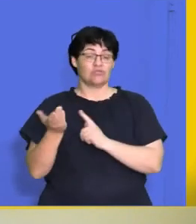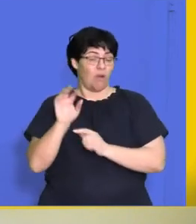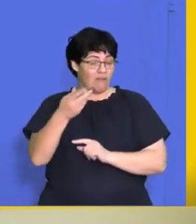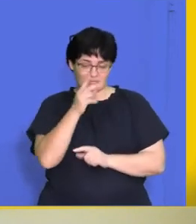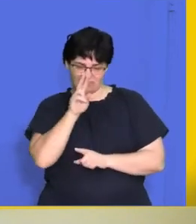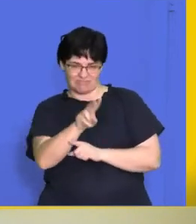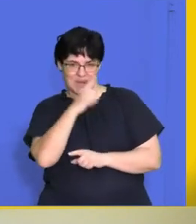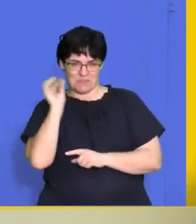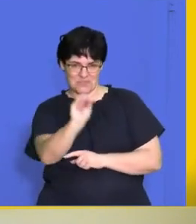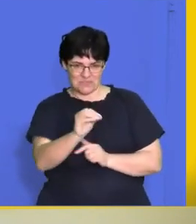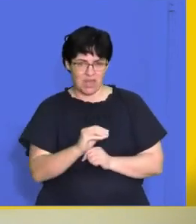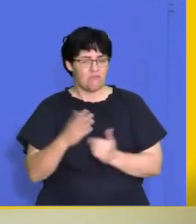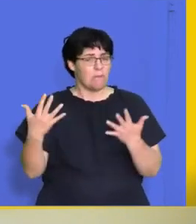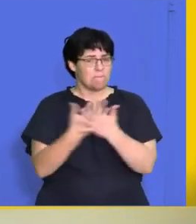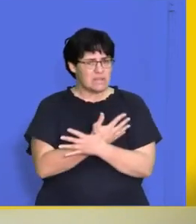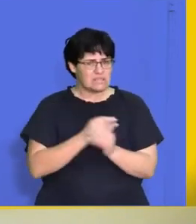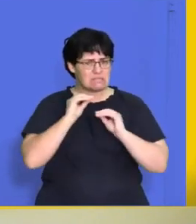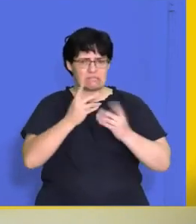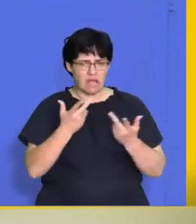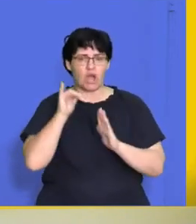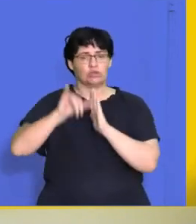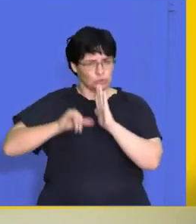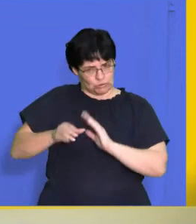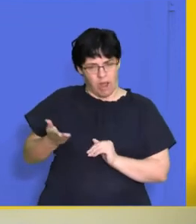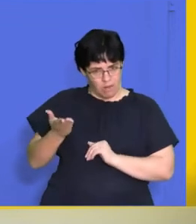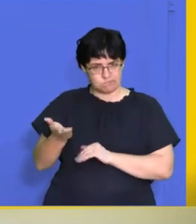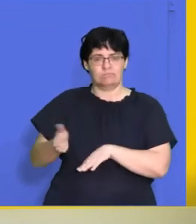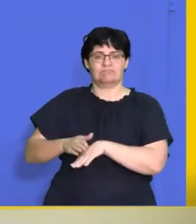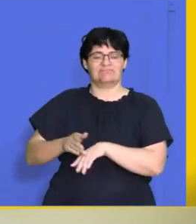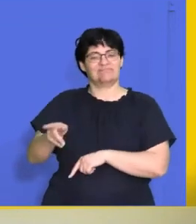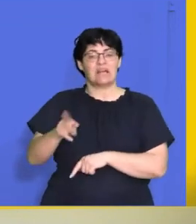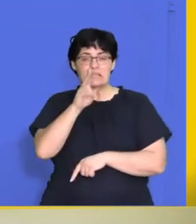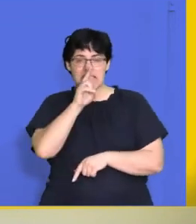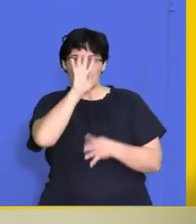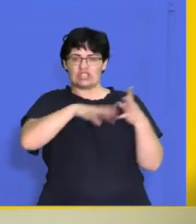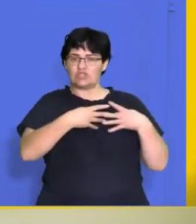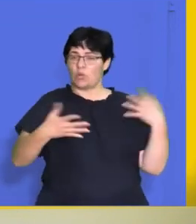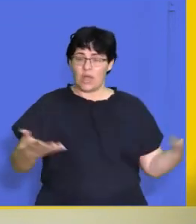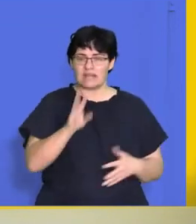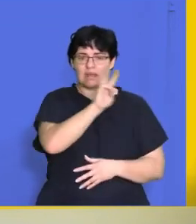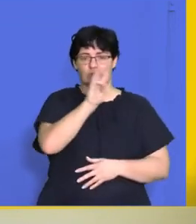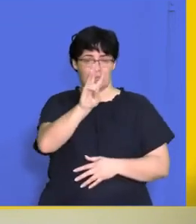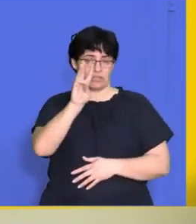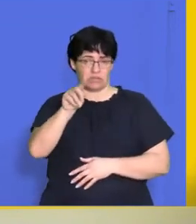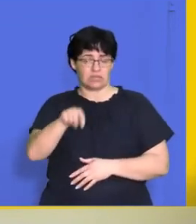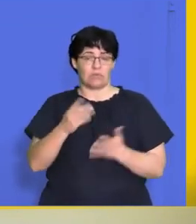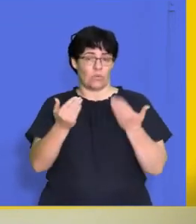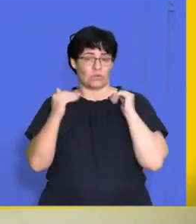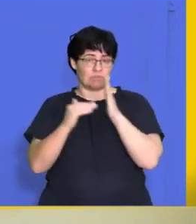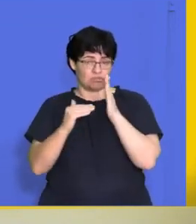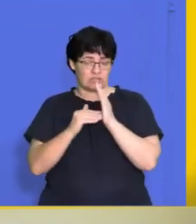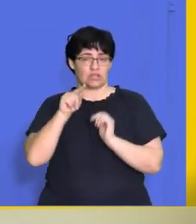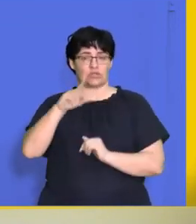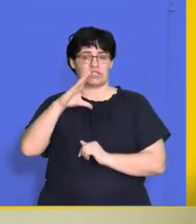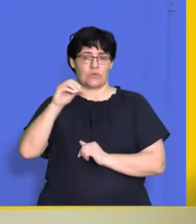and if you missed any lessons they are available on our YouTube channel and you can check out our schedule on www.wazamatrix